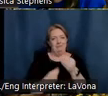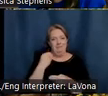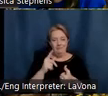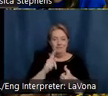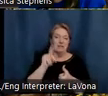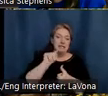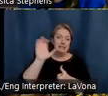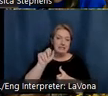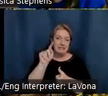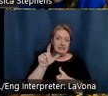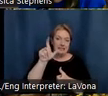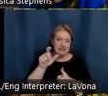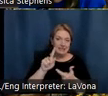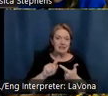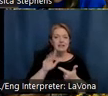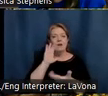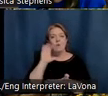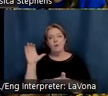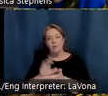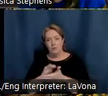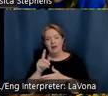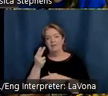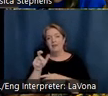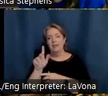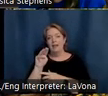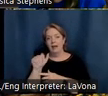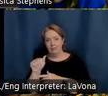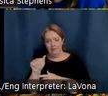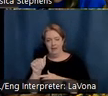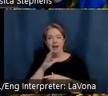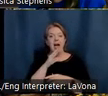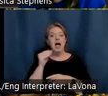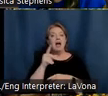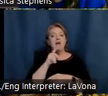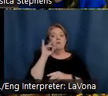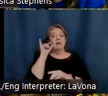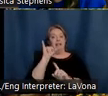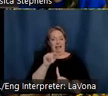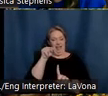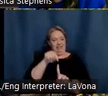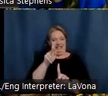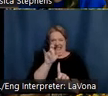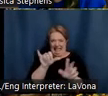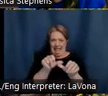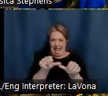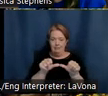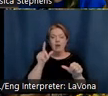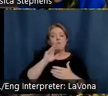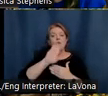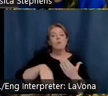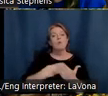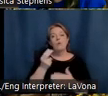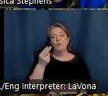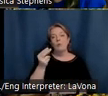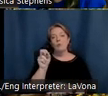contributions of his creative wife, Selma, and a touchstone for the entire Hoosier group of American Impressionist painters.